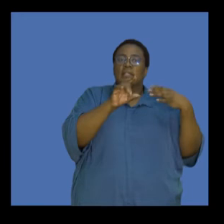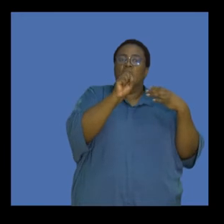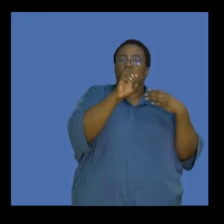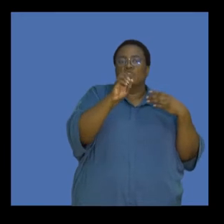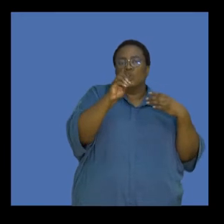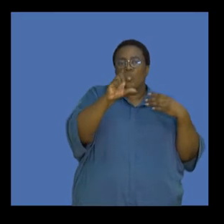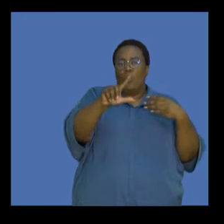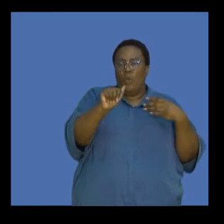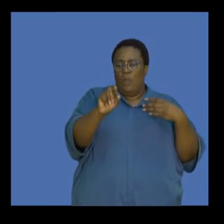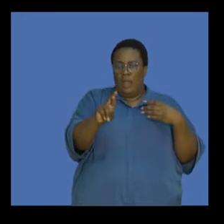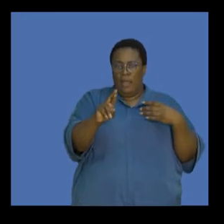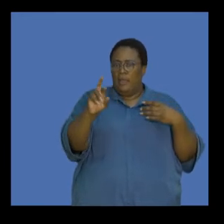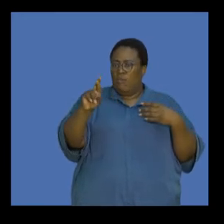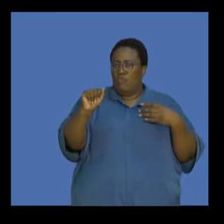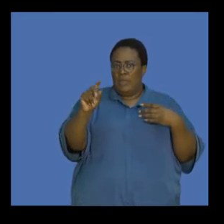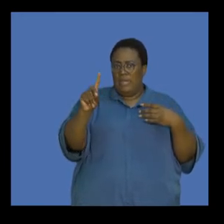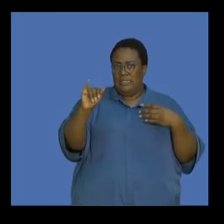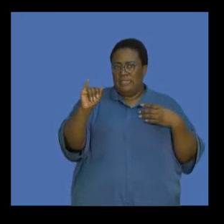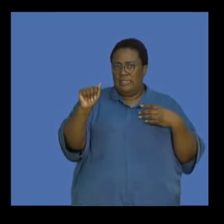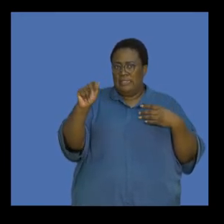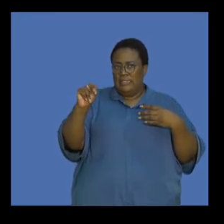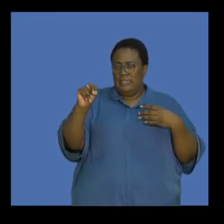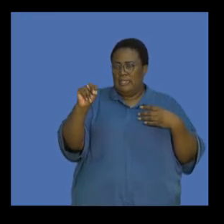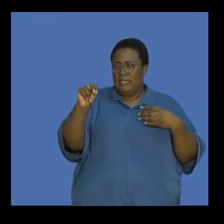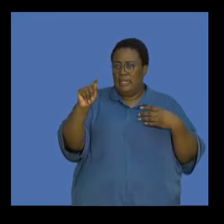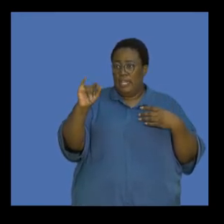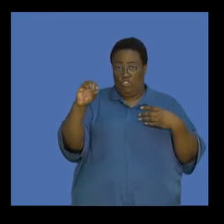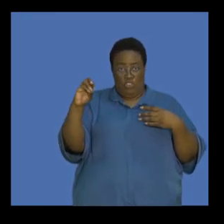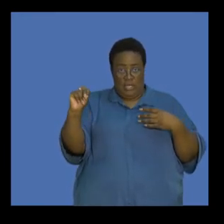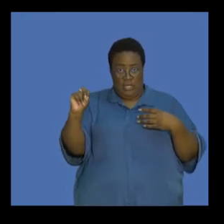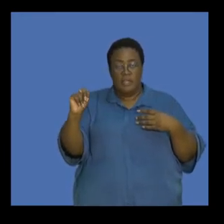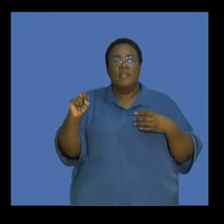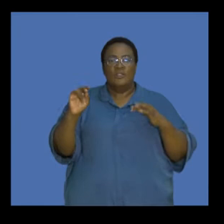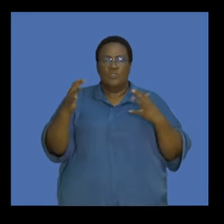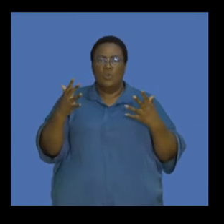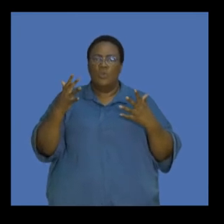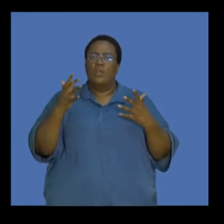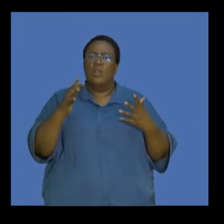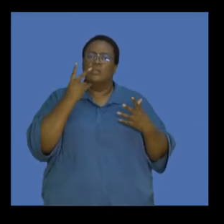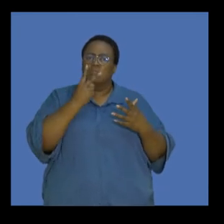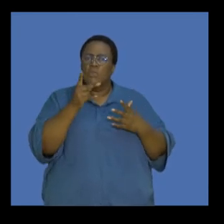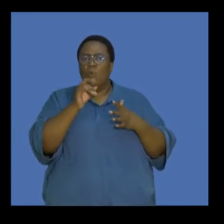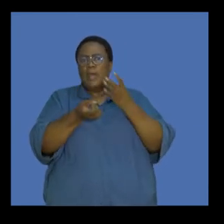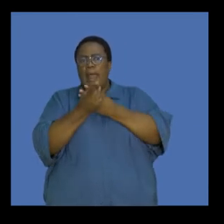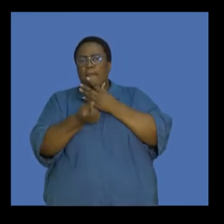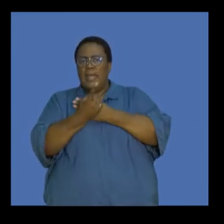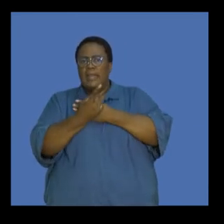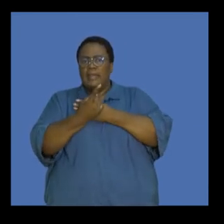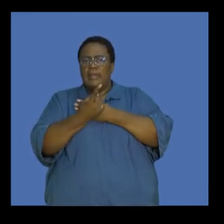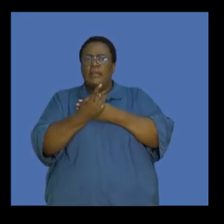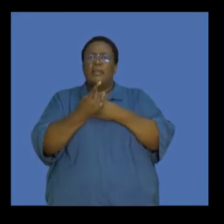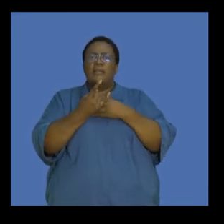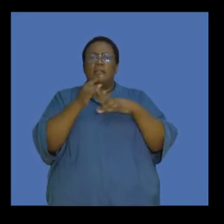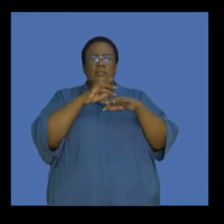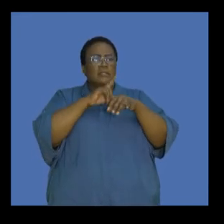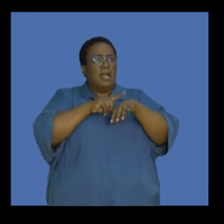refer to that as solar radiation. But let's understand what happens with that solar radiation as it passes through a layer of gas which we